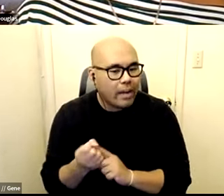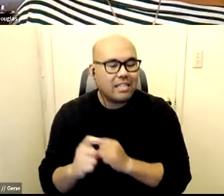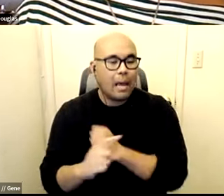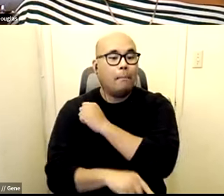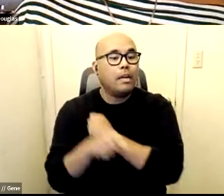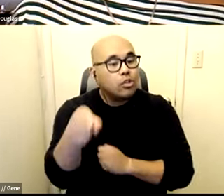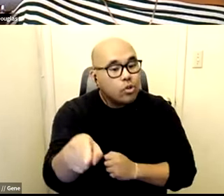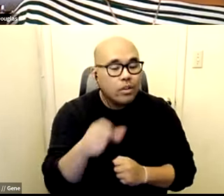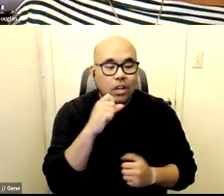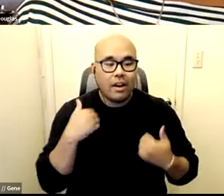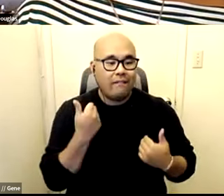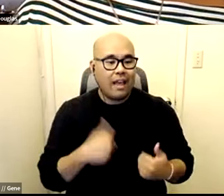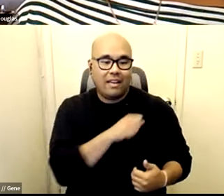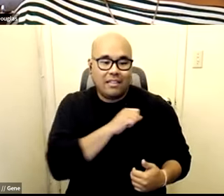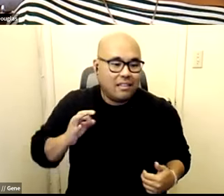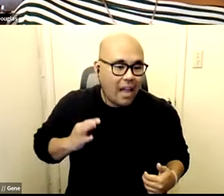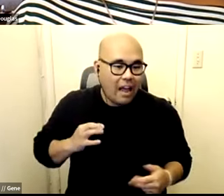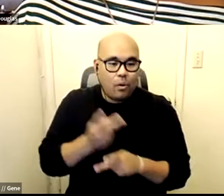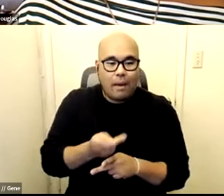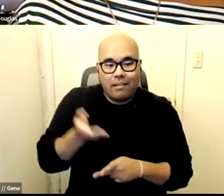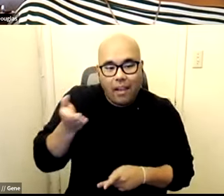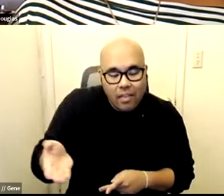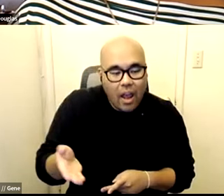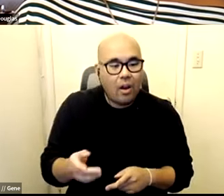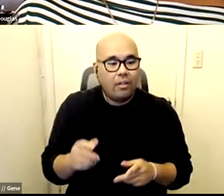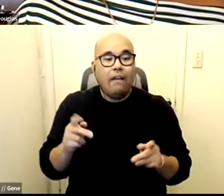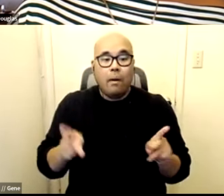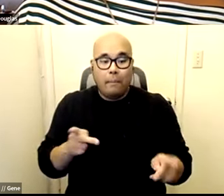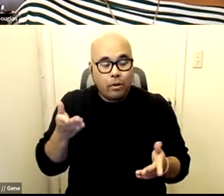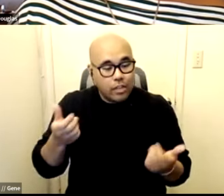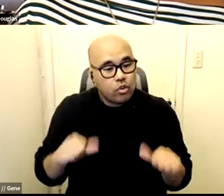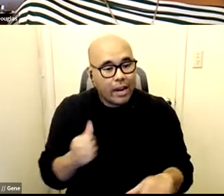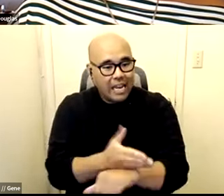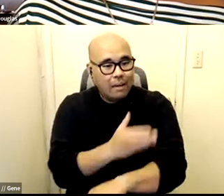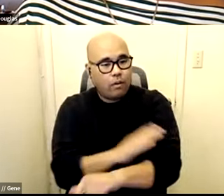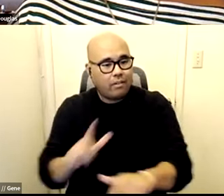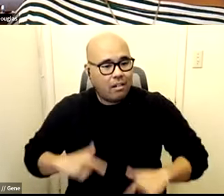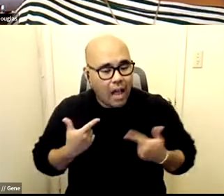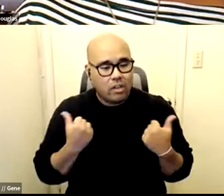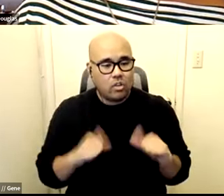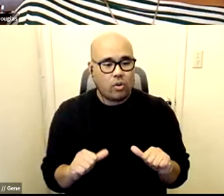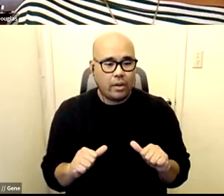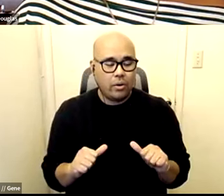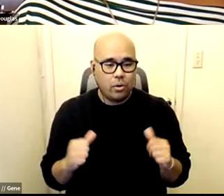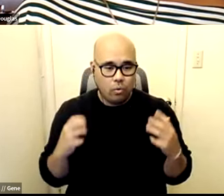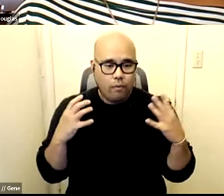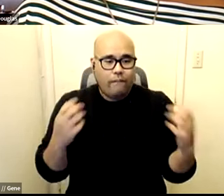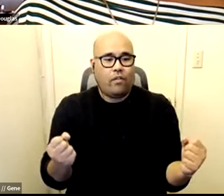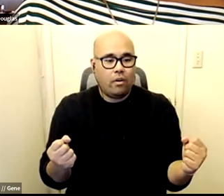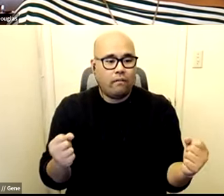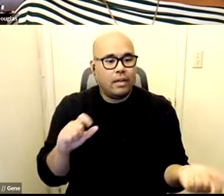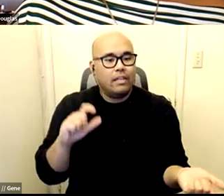staff. They have the people who are there trying to work on themselves and get their lives together being the cleaning crew.